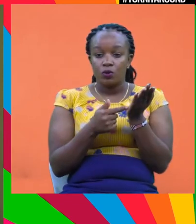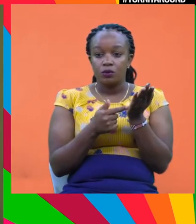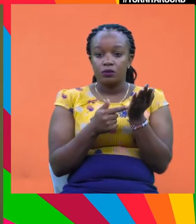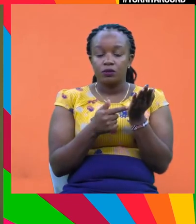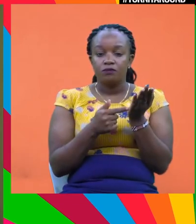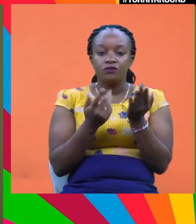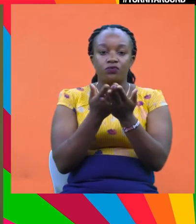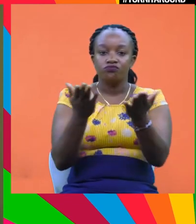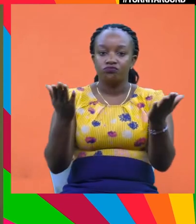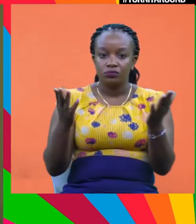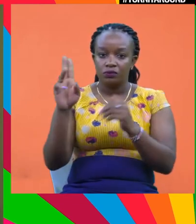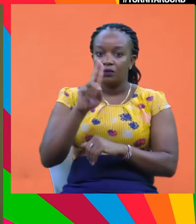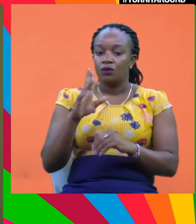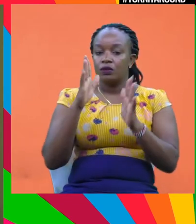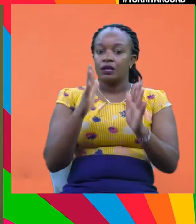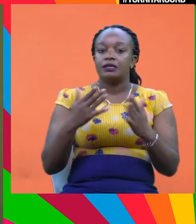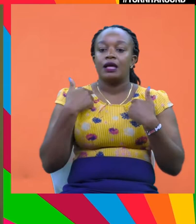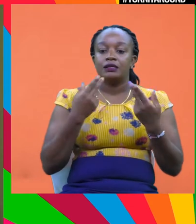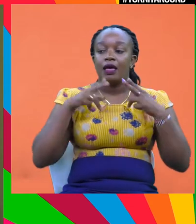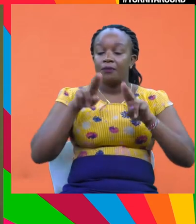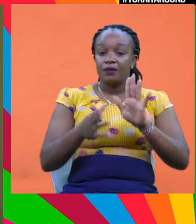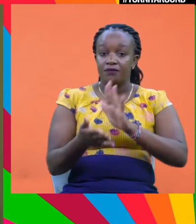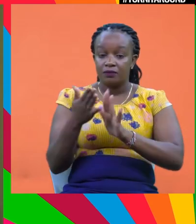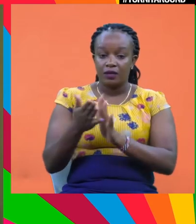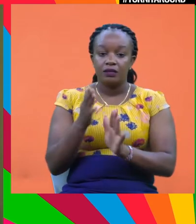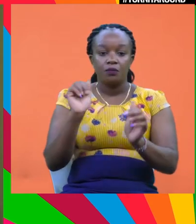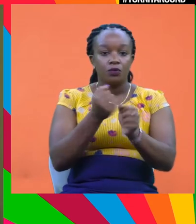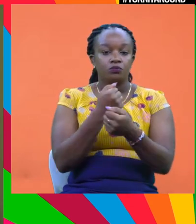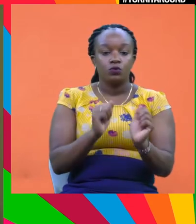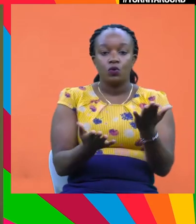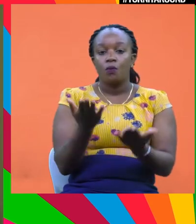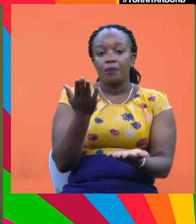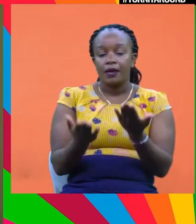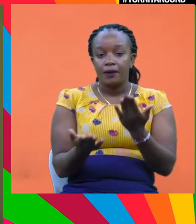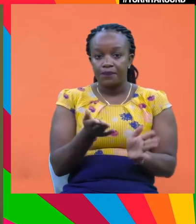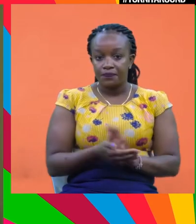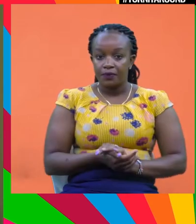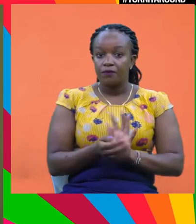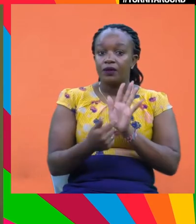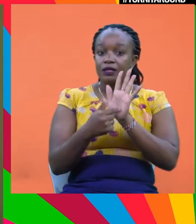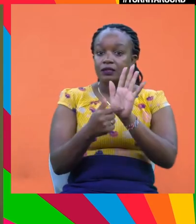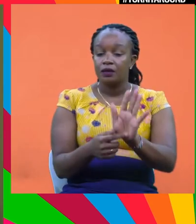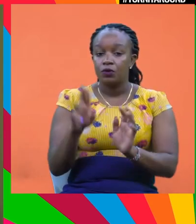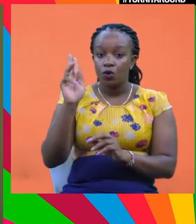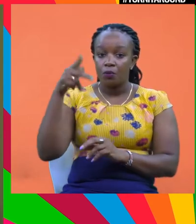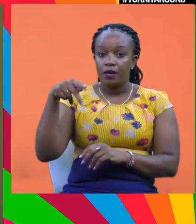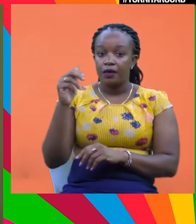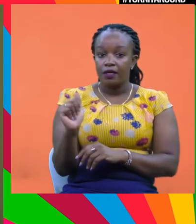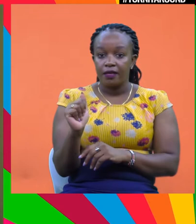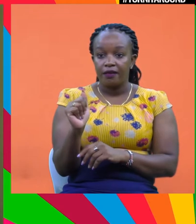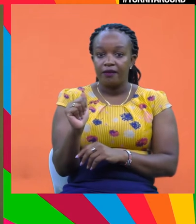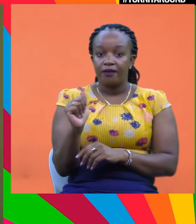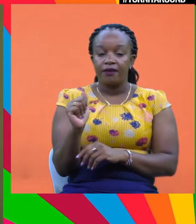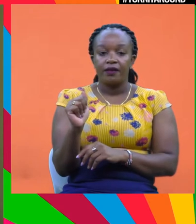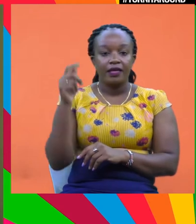for renewables is advancing so fast that coal becomes uncompetitive. A similar example would be electric vehicles,